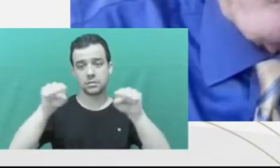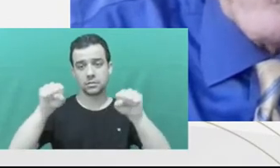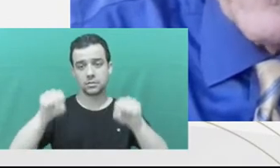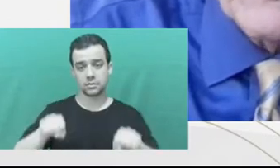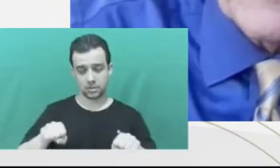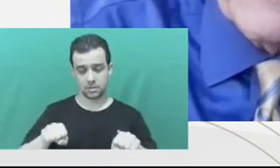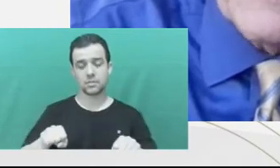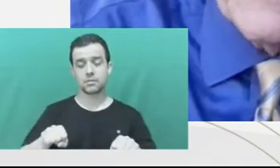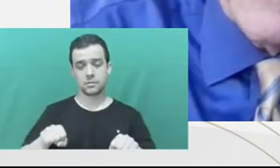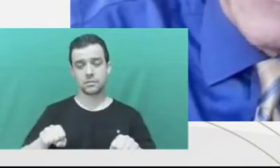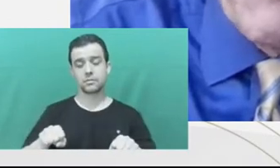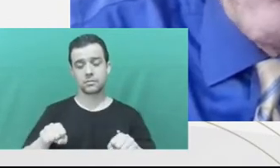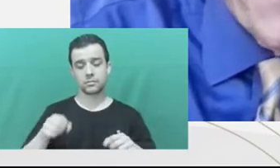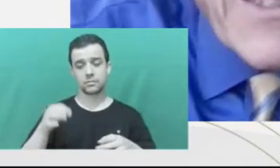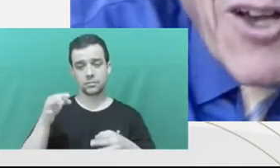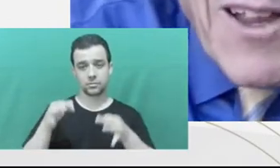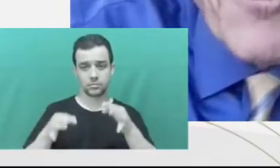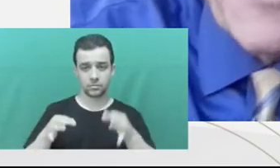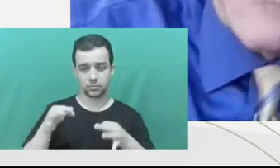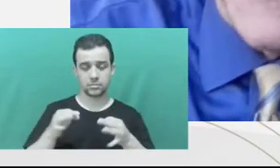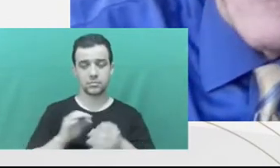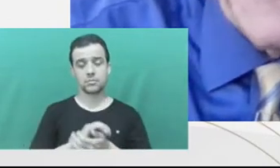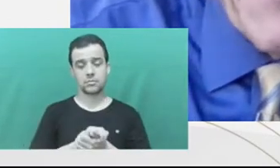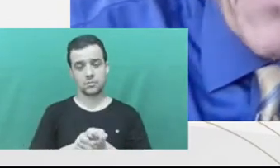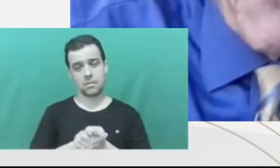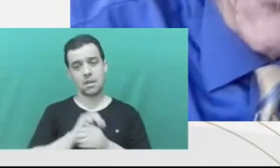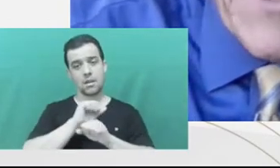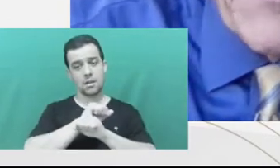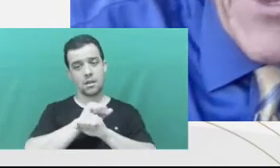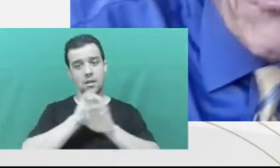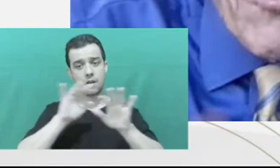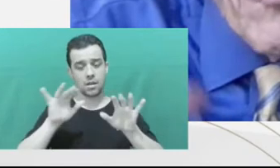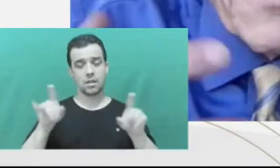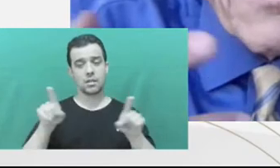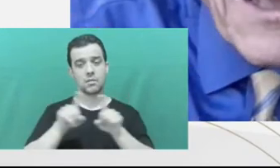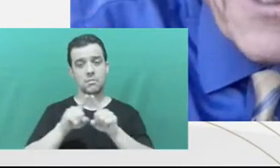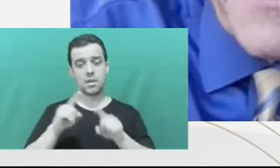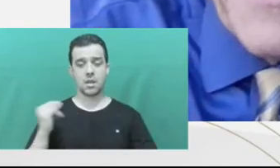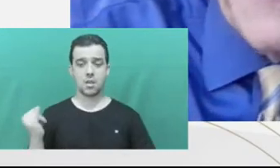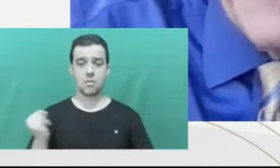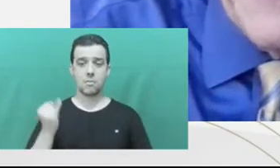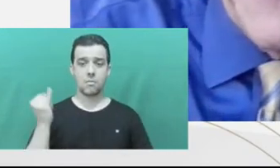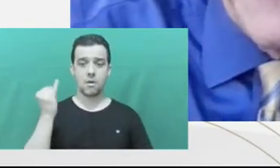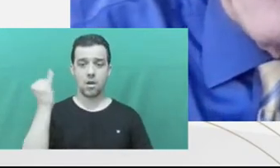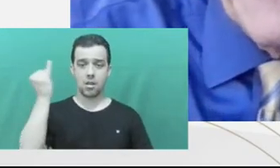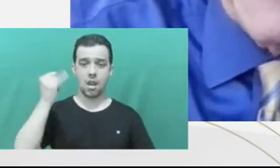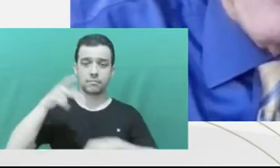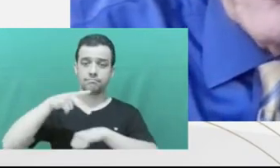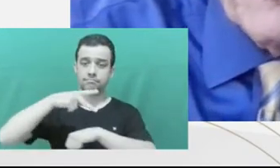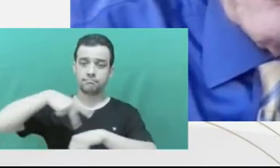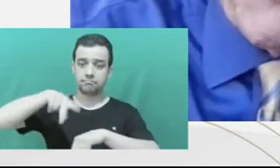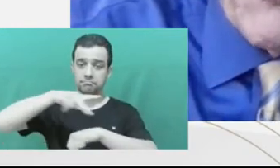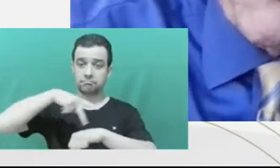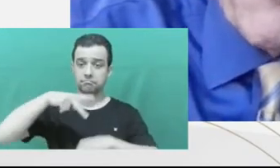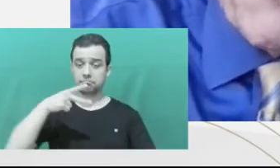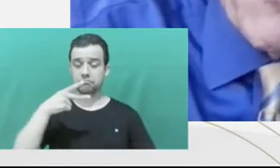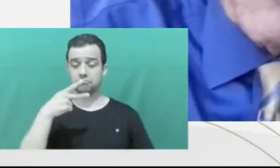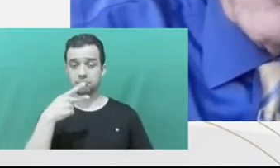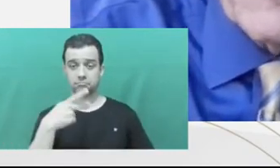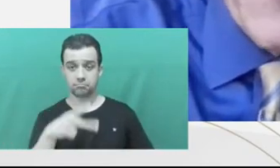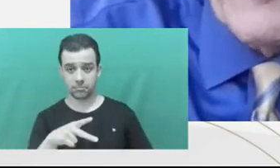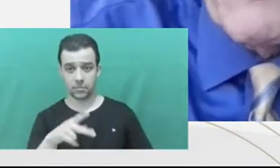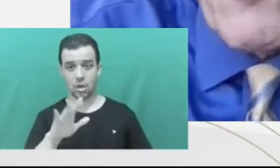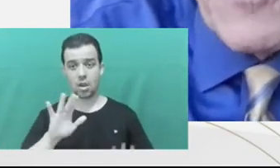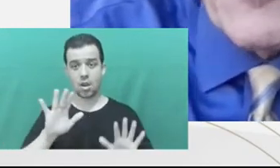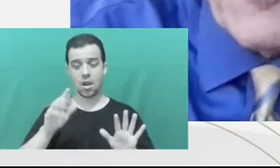history of your country. But that's all I have to say. And I now hope to listen and to learn from